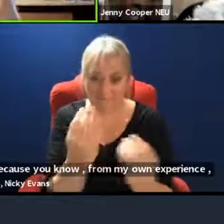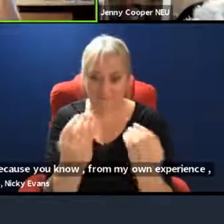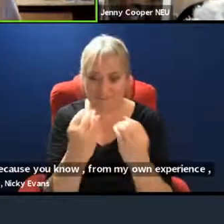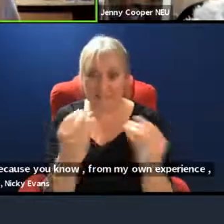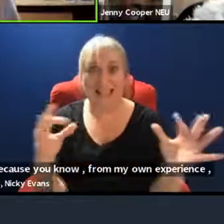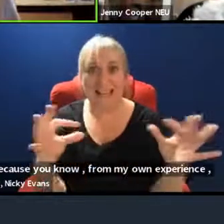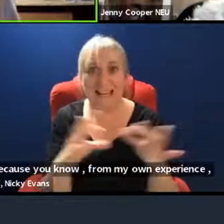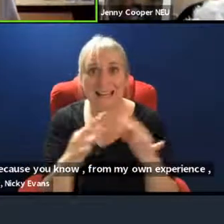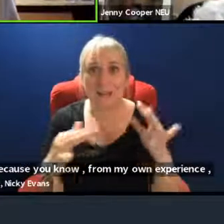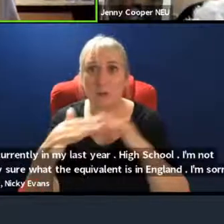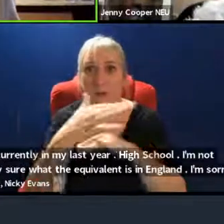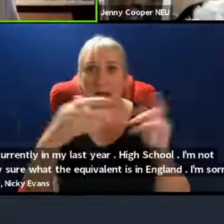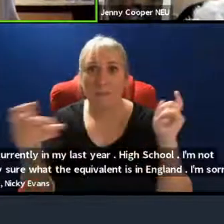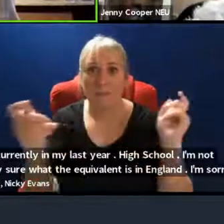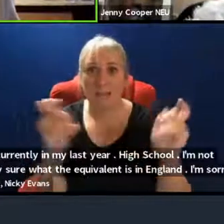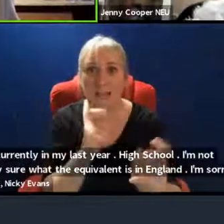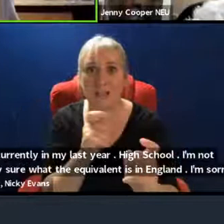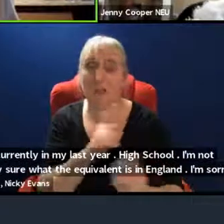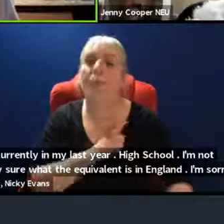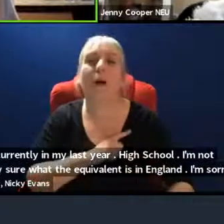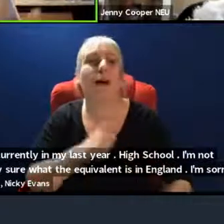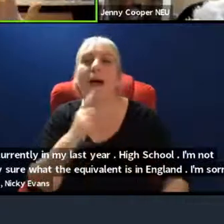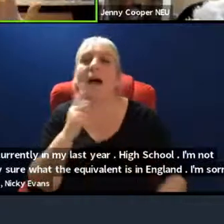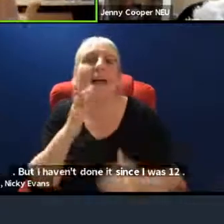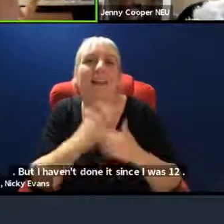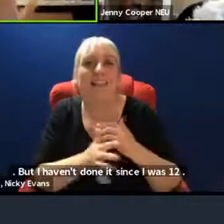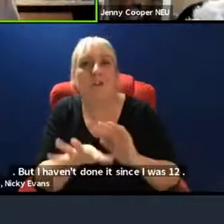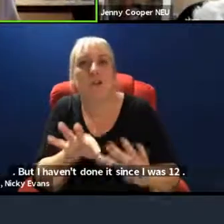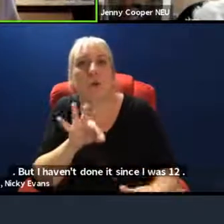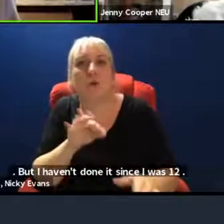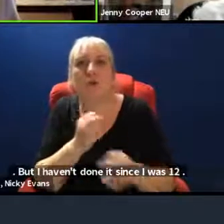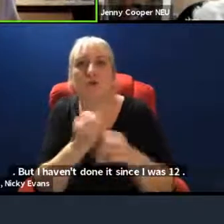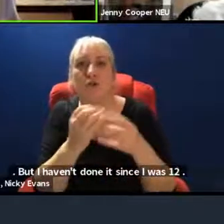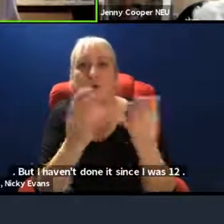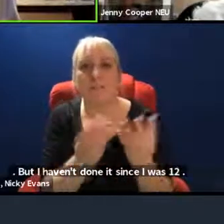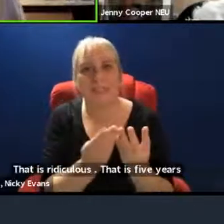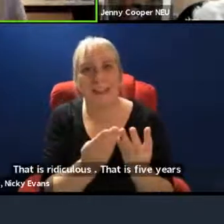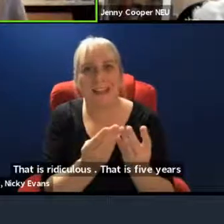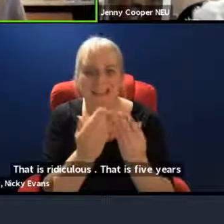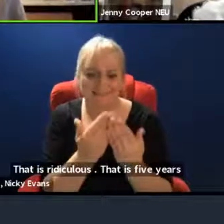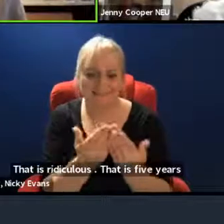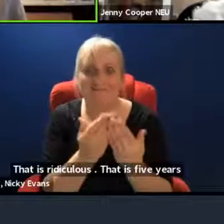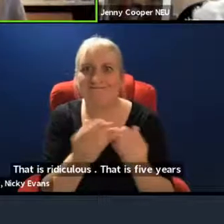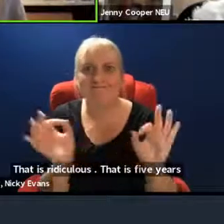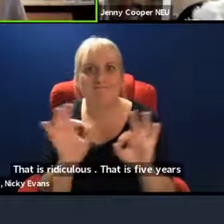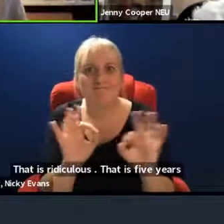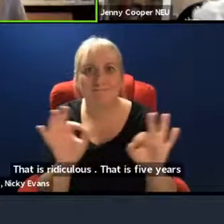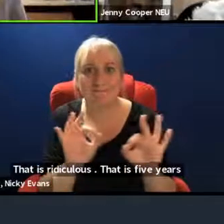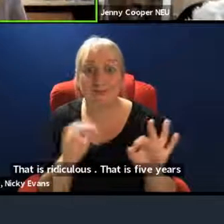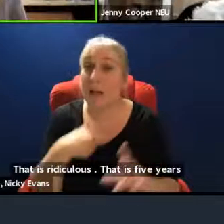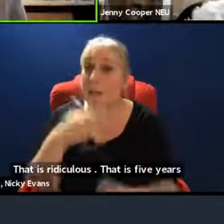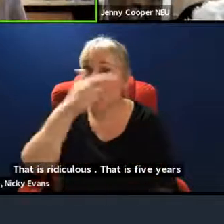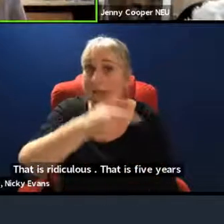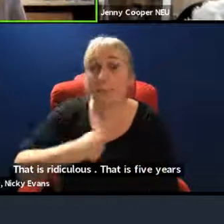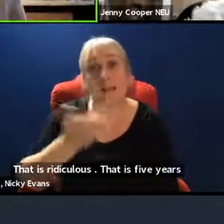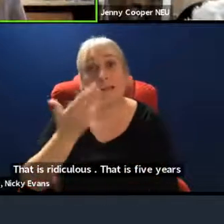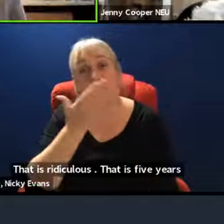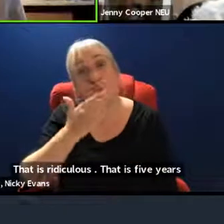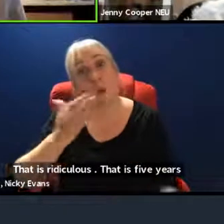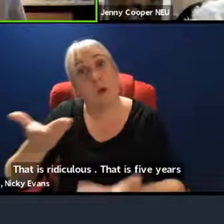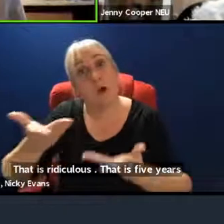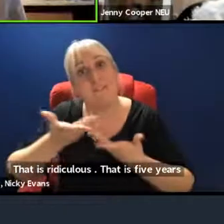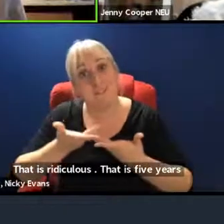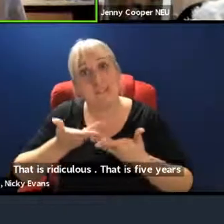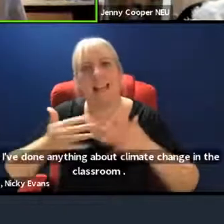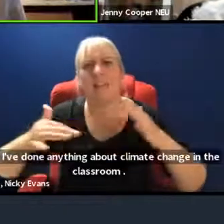classroom. And that's just because I didn't take geography as a subject. And I'm lucky enough that my school offers environmental science. But I have to go away to